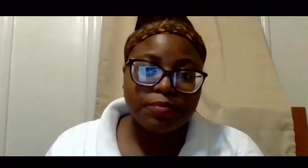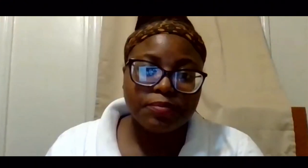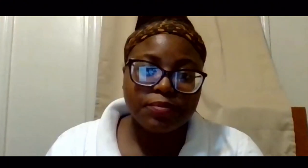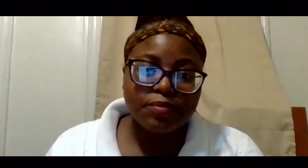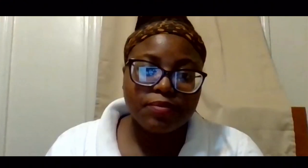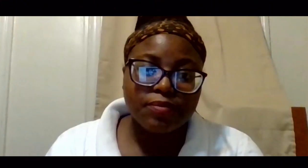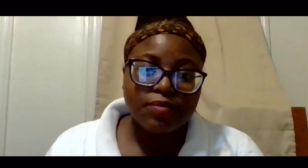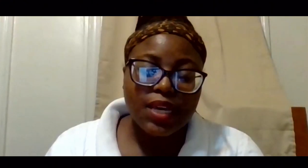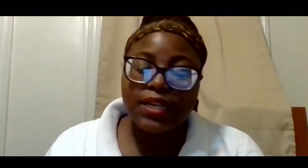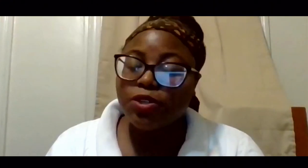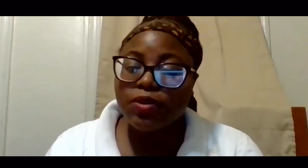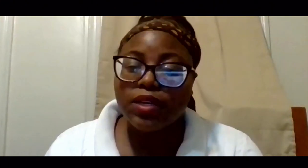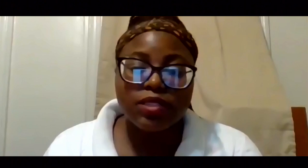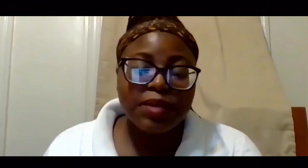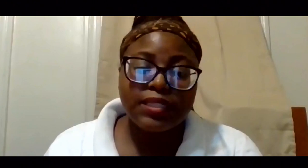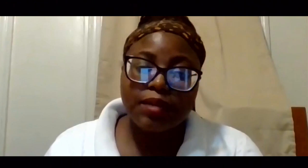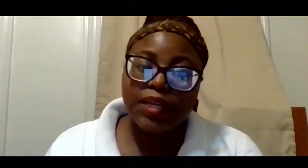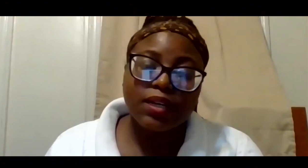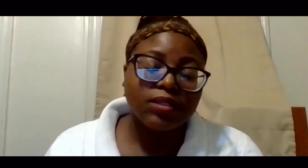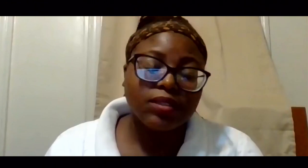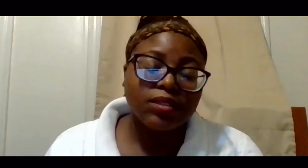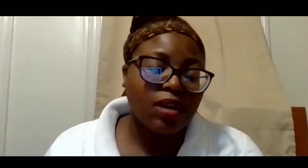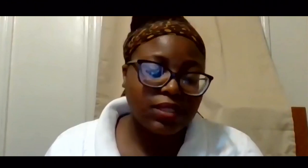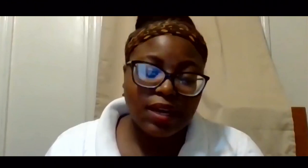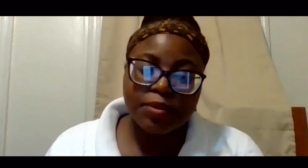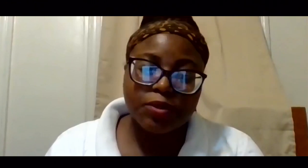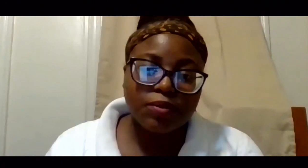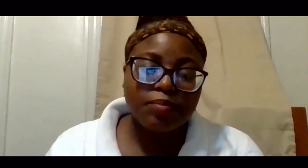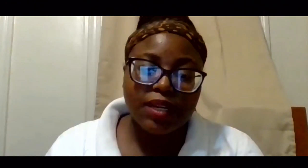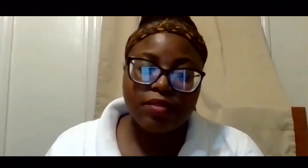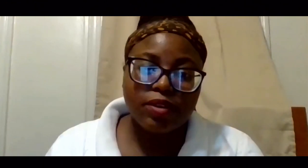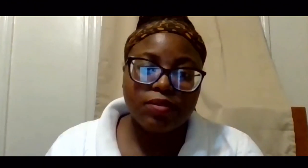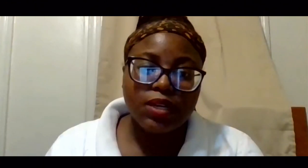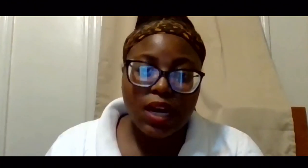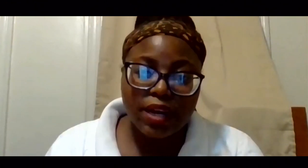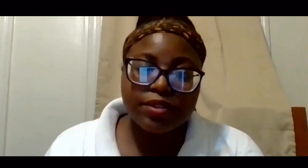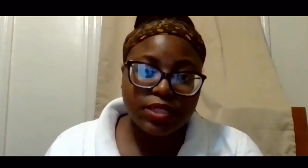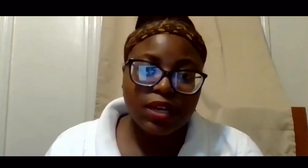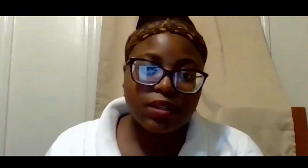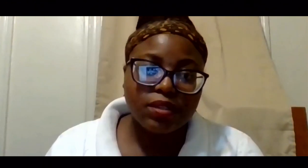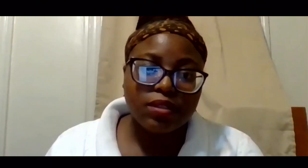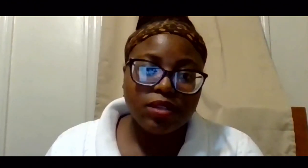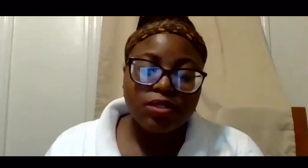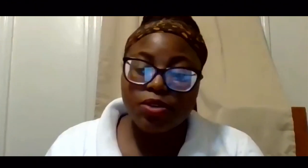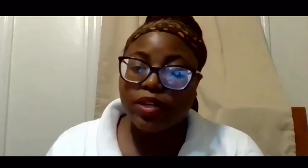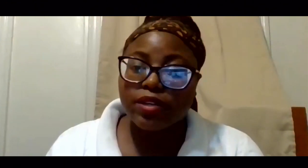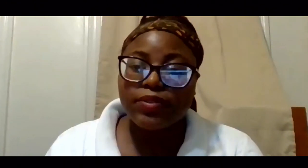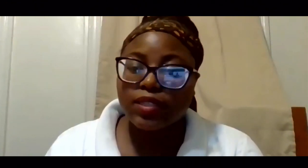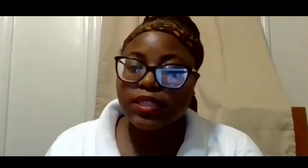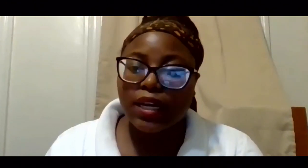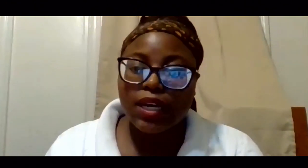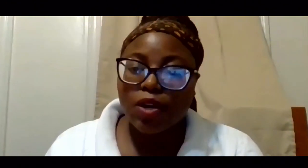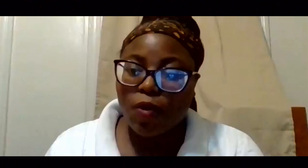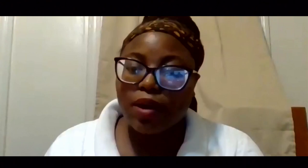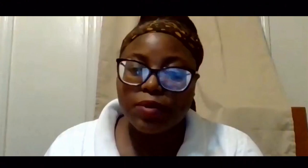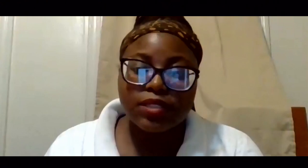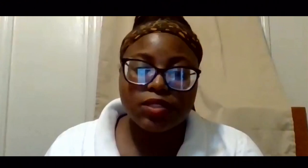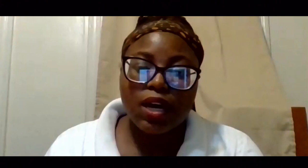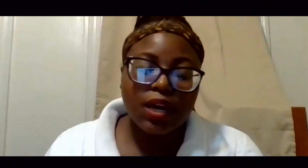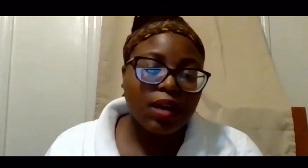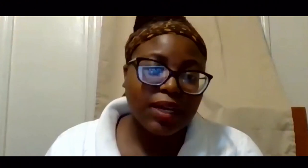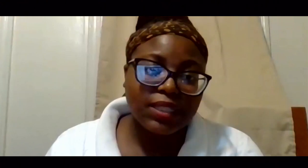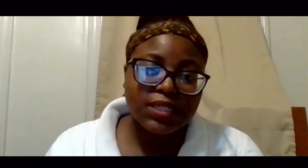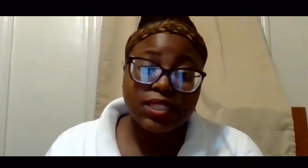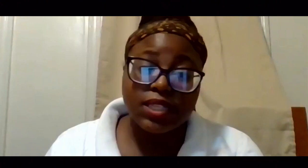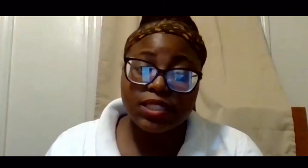racism. And two years may seem like a long time to many of you. I understand. Two years feels like, why are we